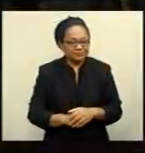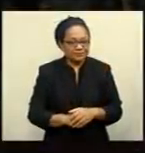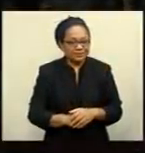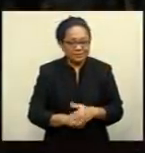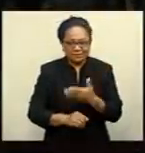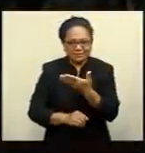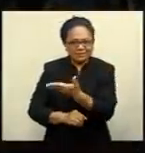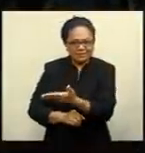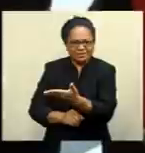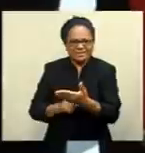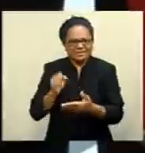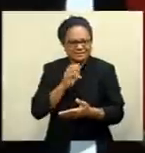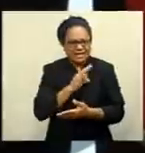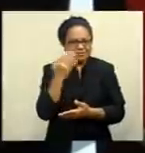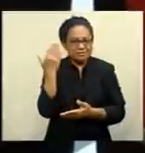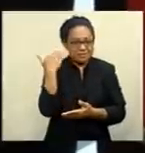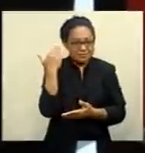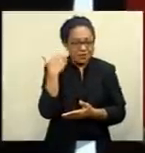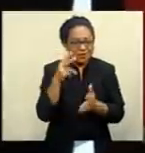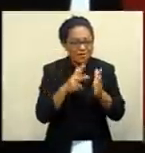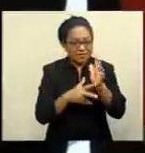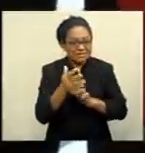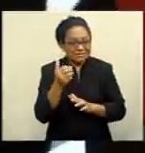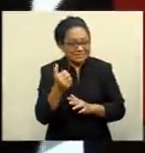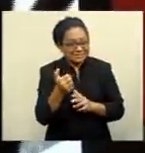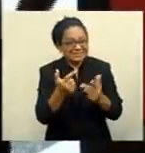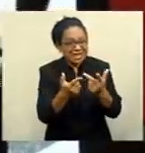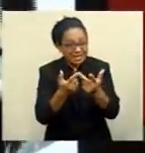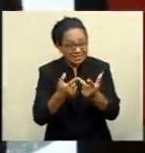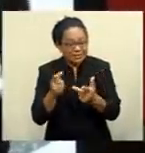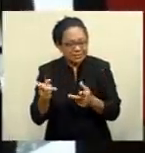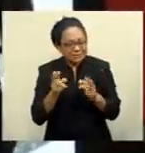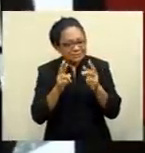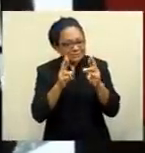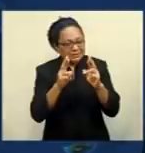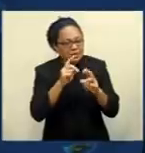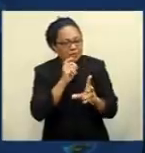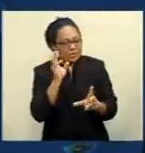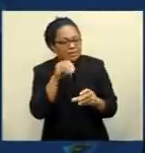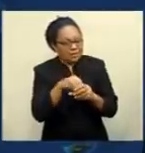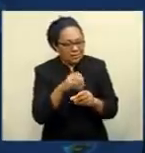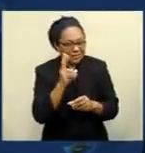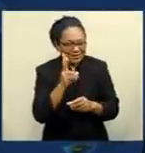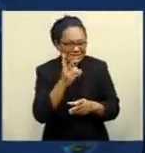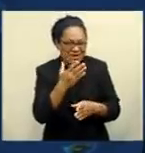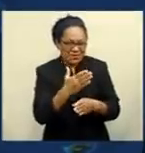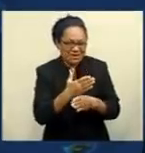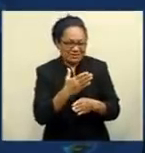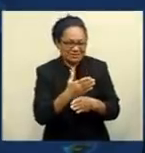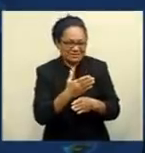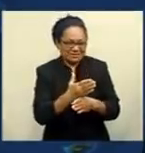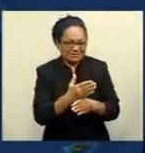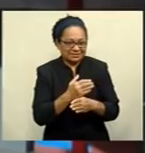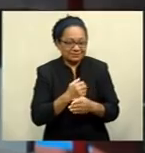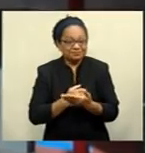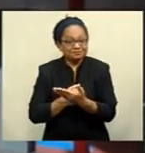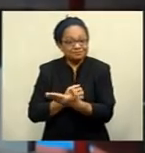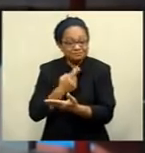employee of Damodar Cinemas, says he's hoping to be re-employed again. I think the management